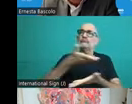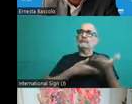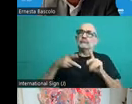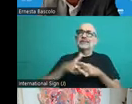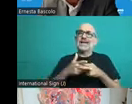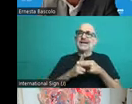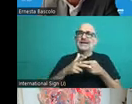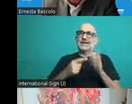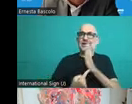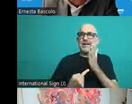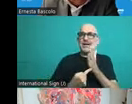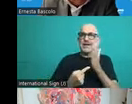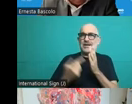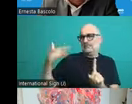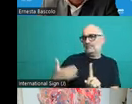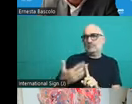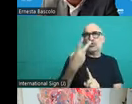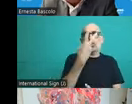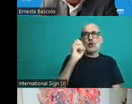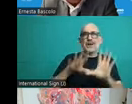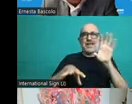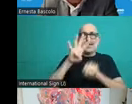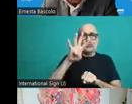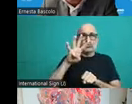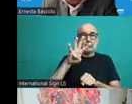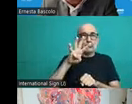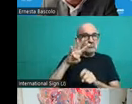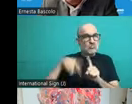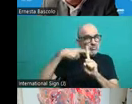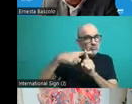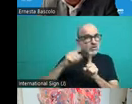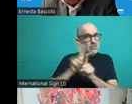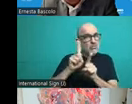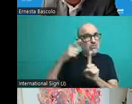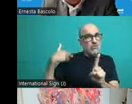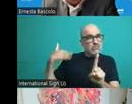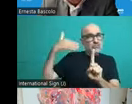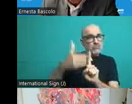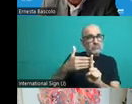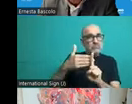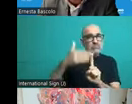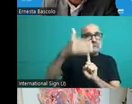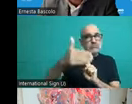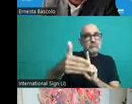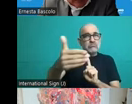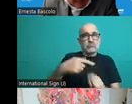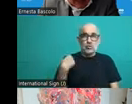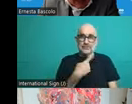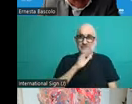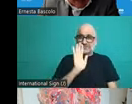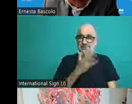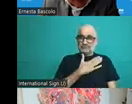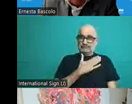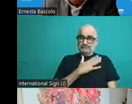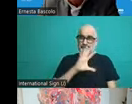have been working through many other methods, like, for instance, more